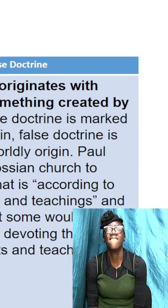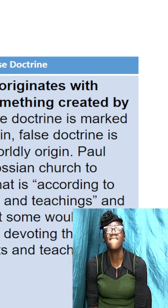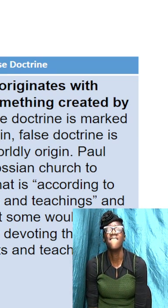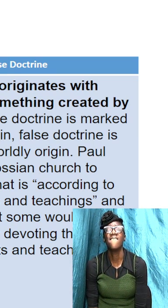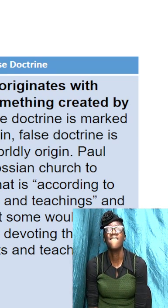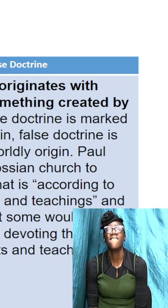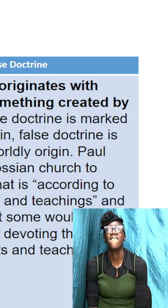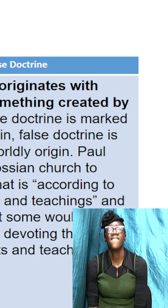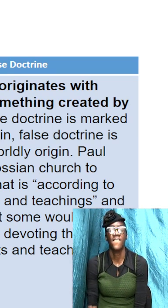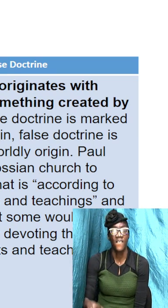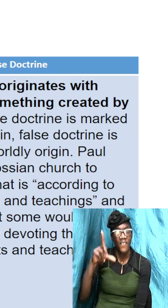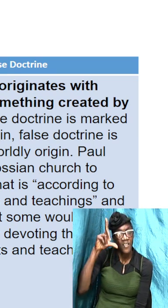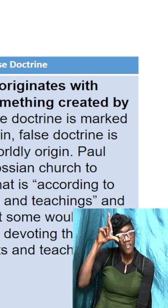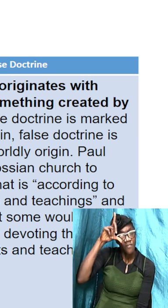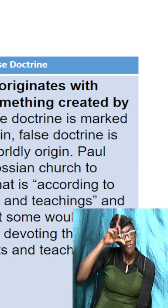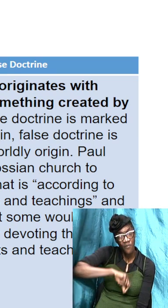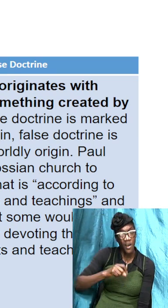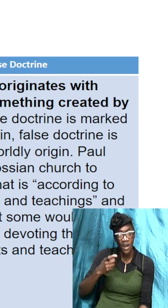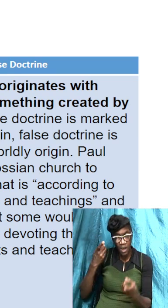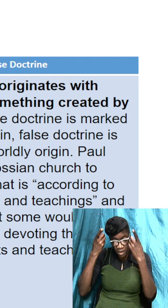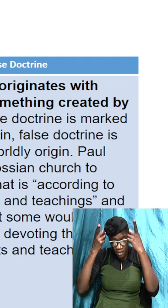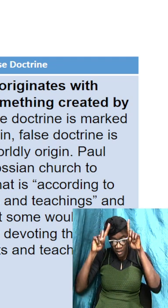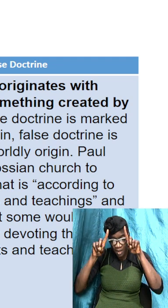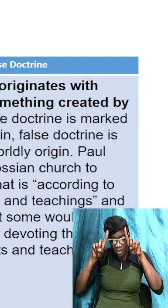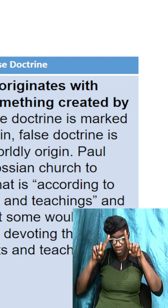false doctrine on the other hand